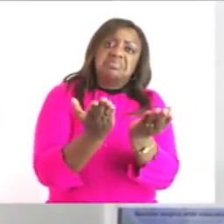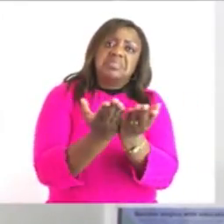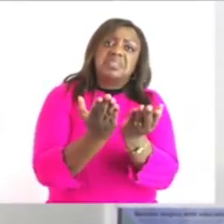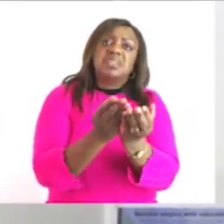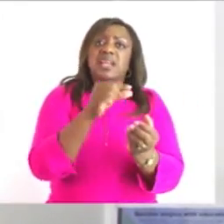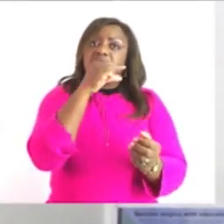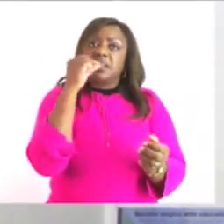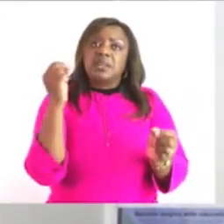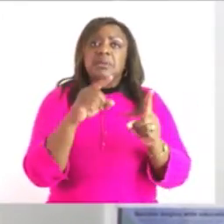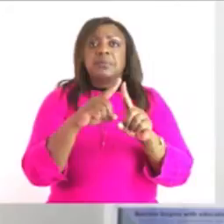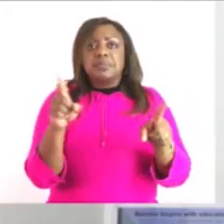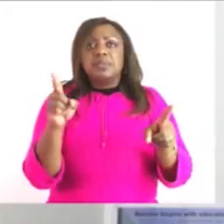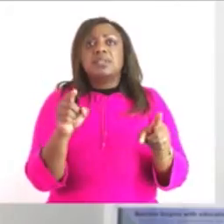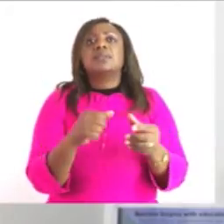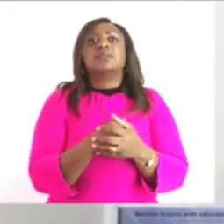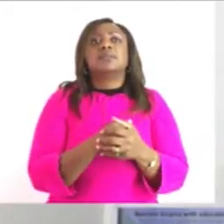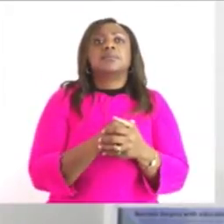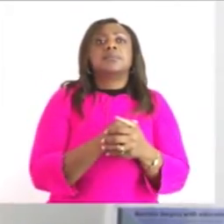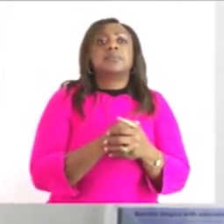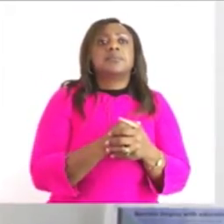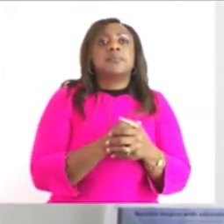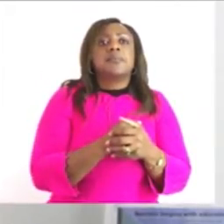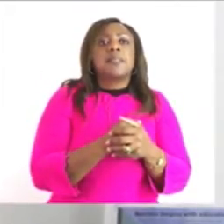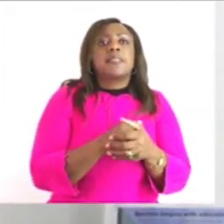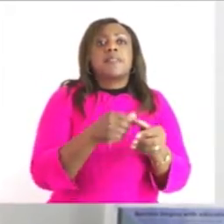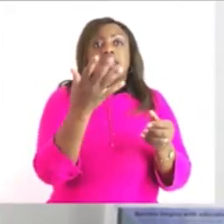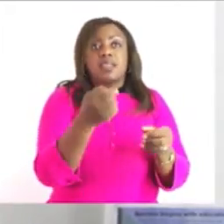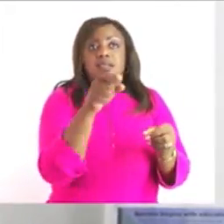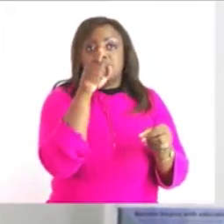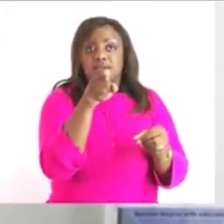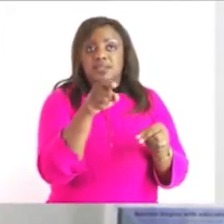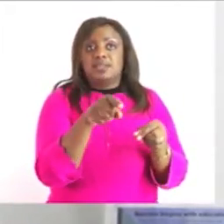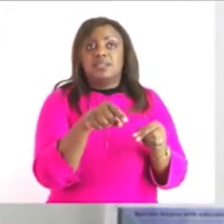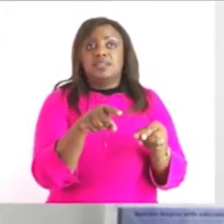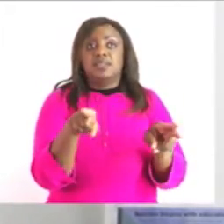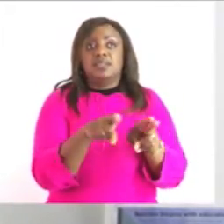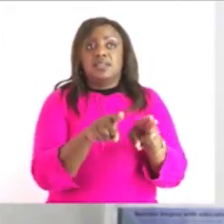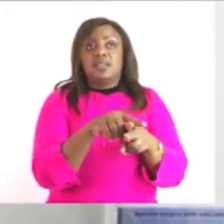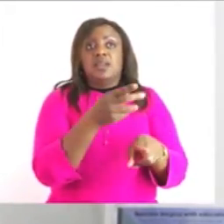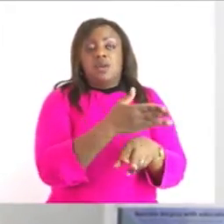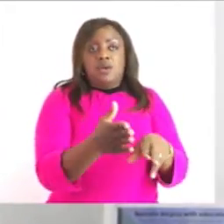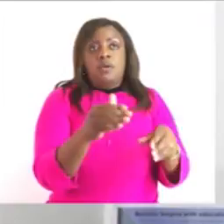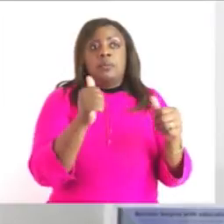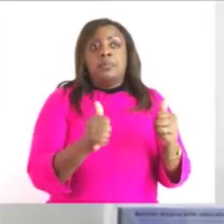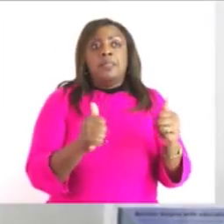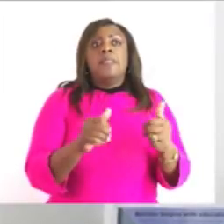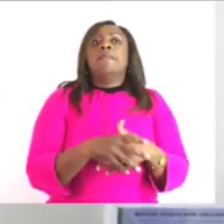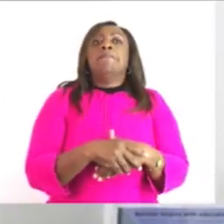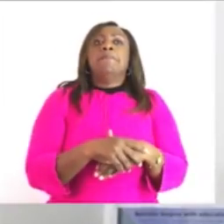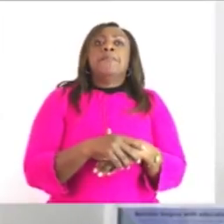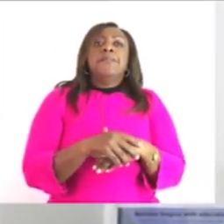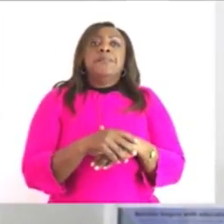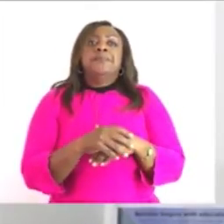digital thermometer we have these ones which you can use to measure the substance temperature of the